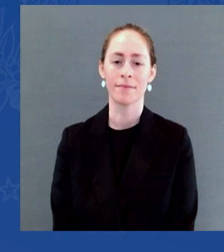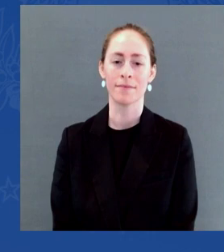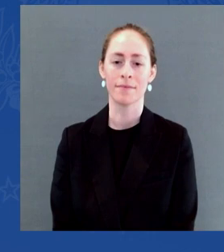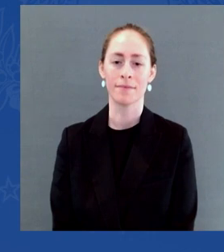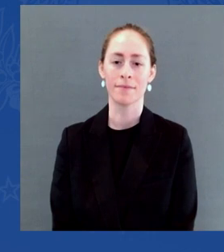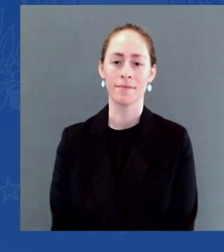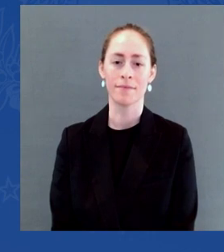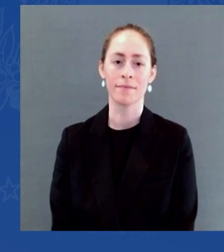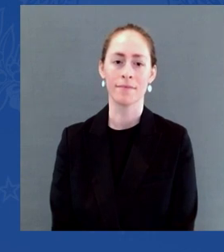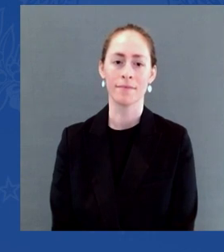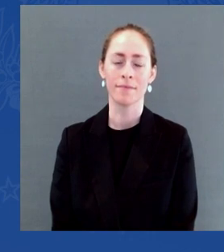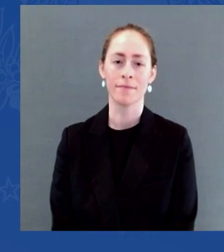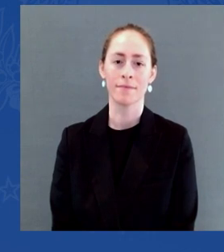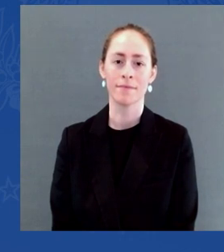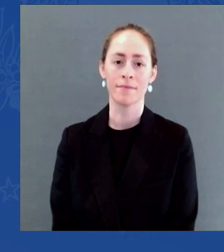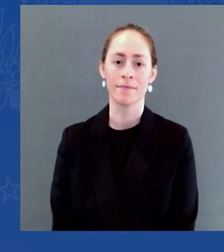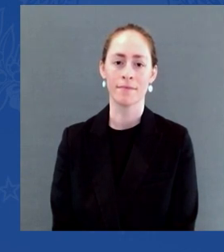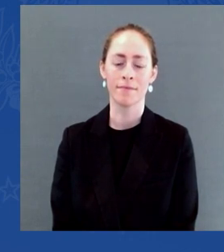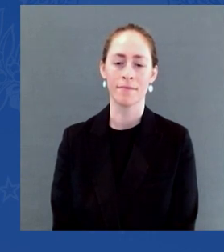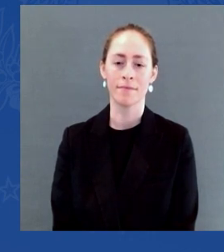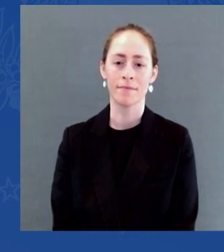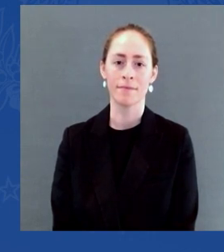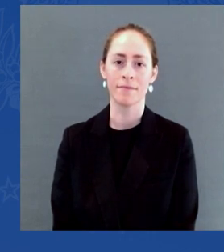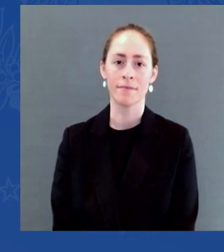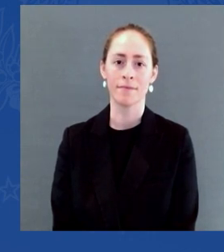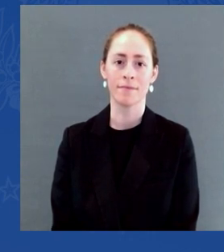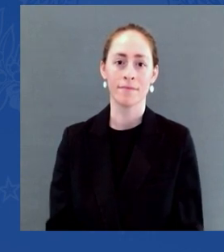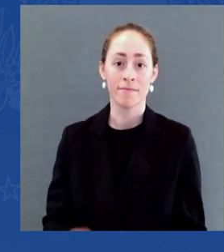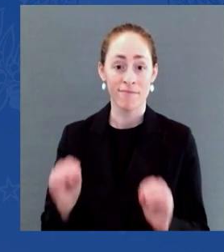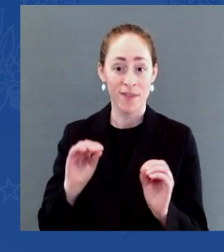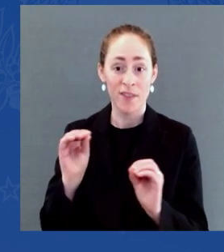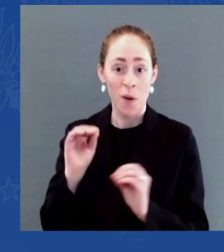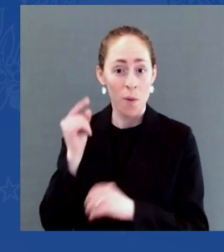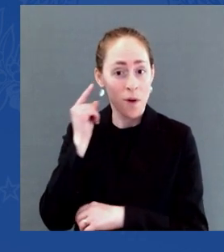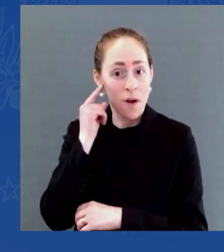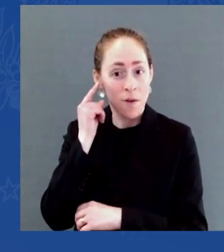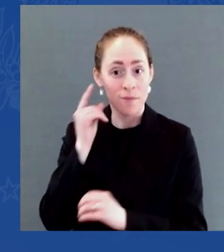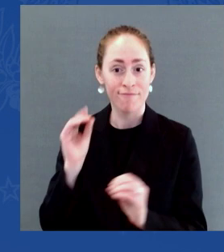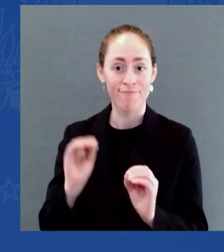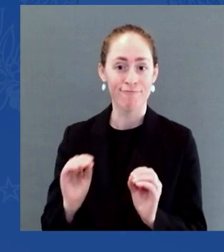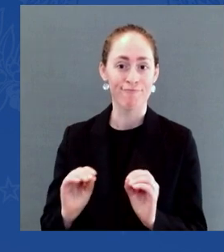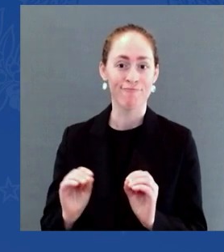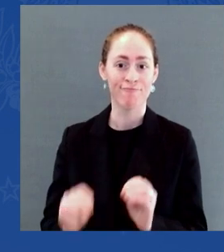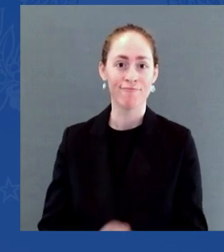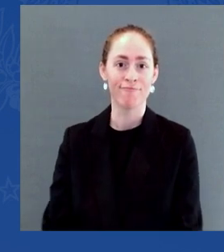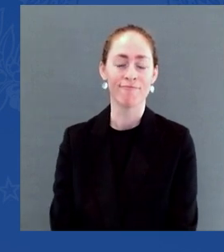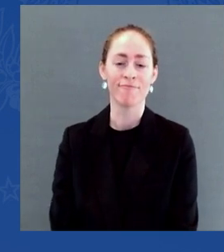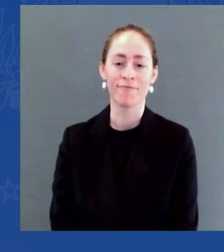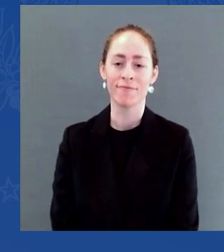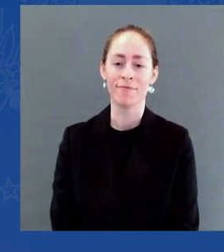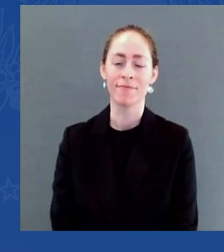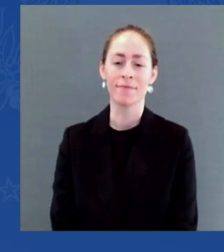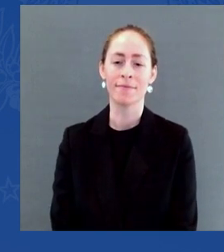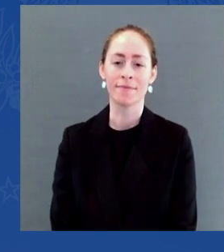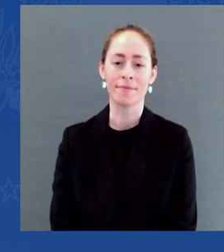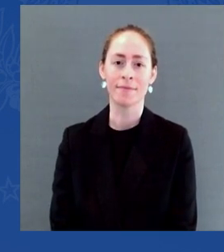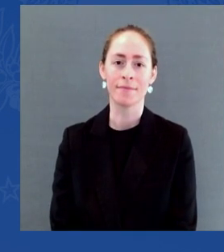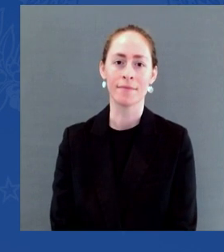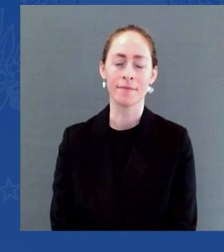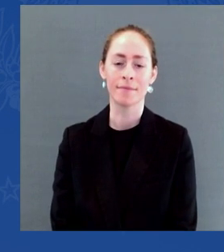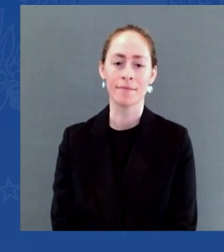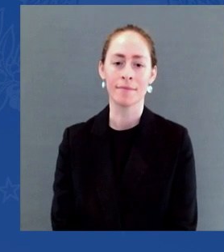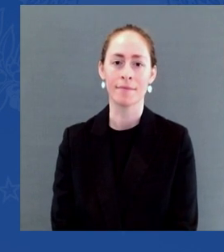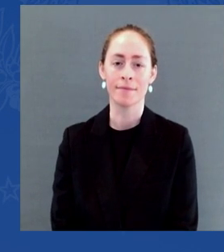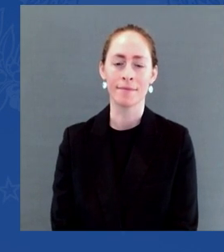national Christmas tree to help kick off the holiday season. Whatever you celebrate, we're looking ahead to a